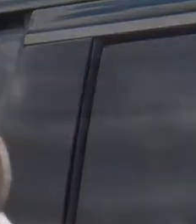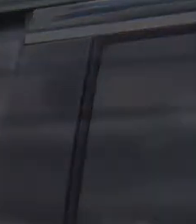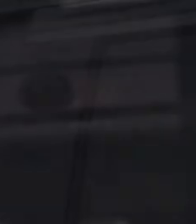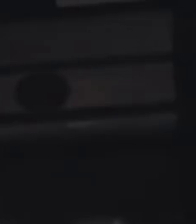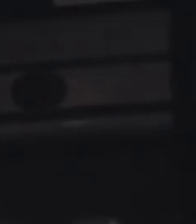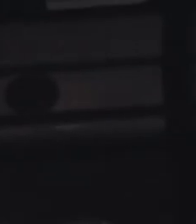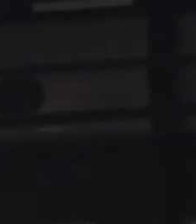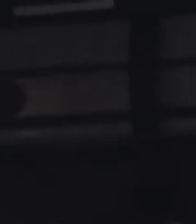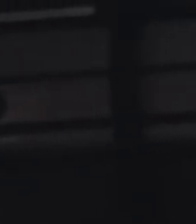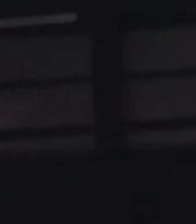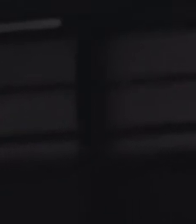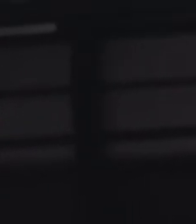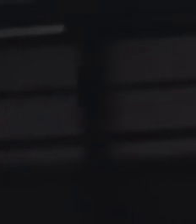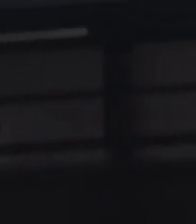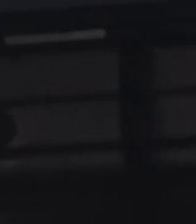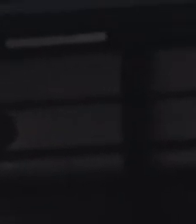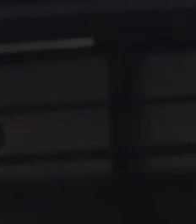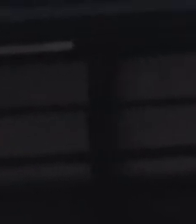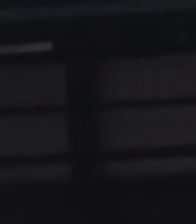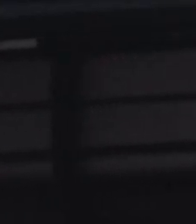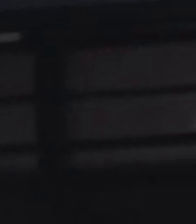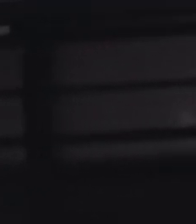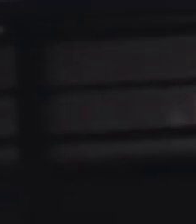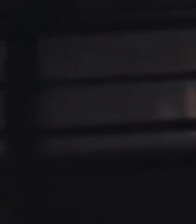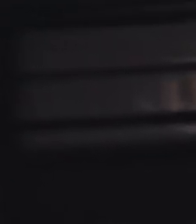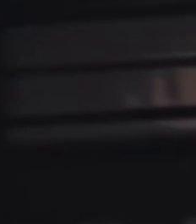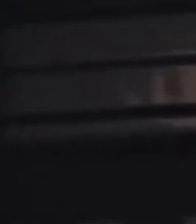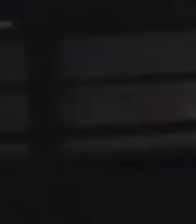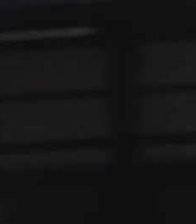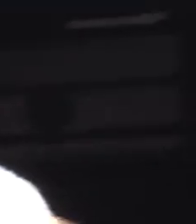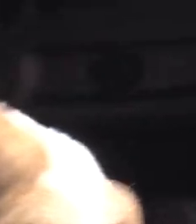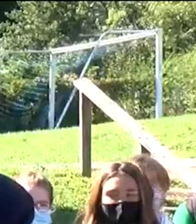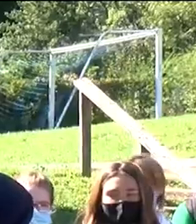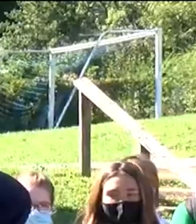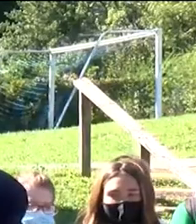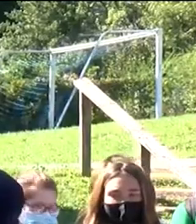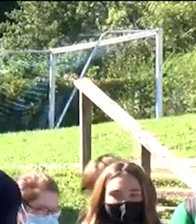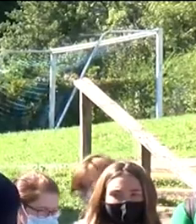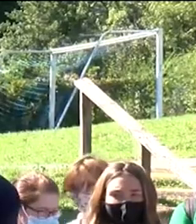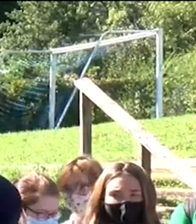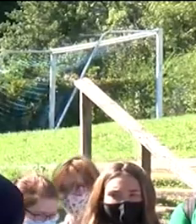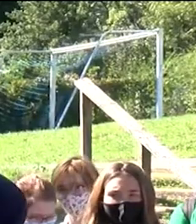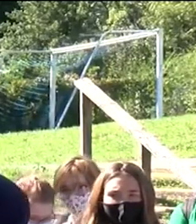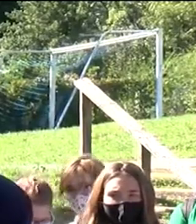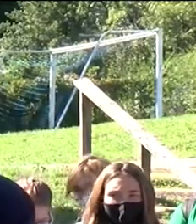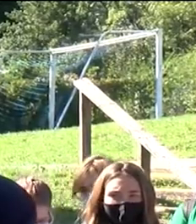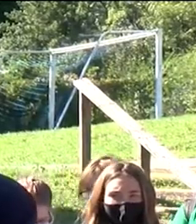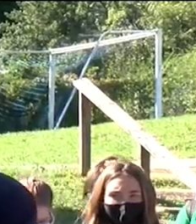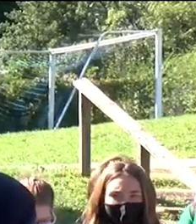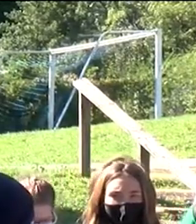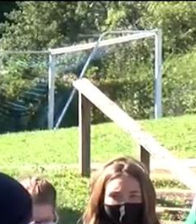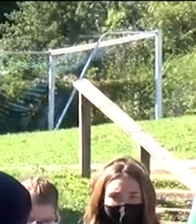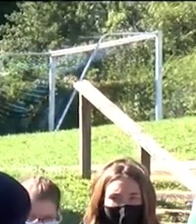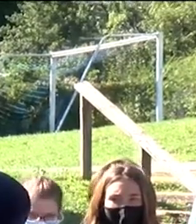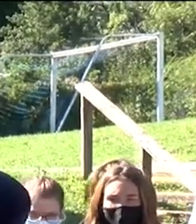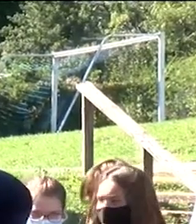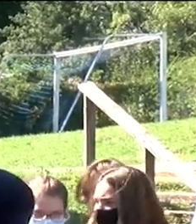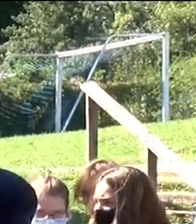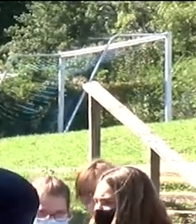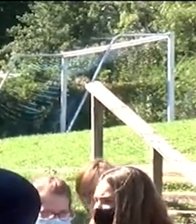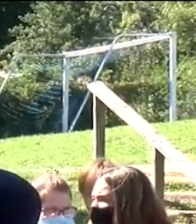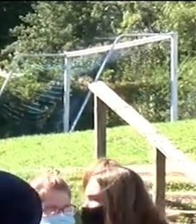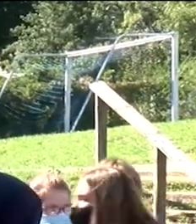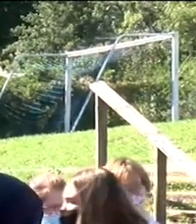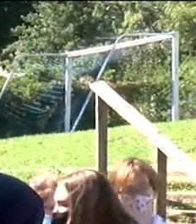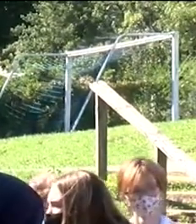and I said over and over, if you don't want to do it for yourself, you don't want to do it for your family, do it for baby dog. You have won a four year